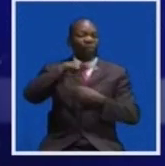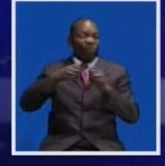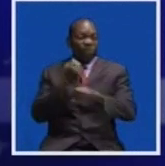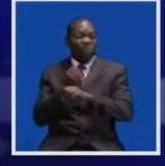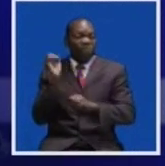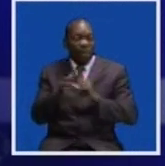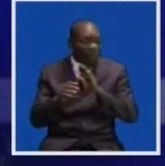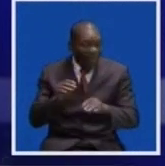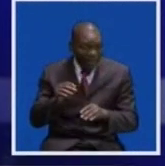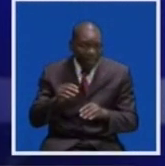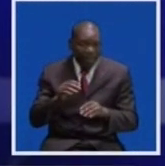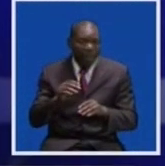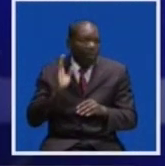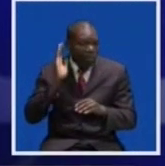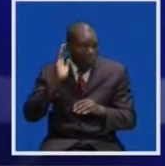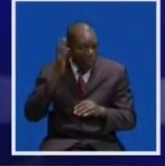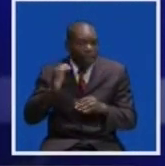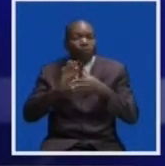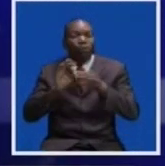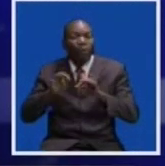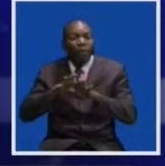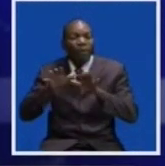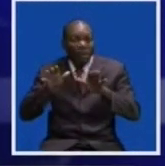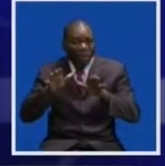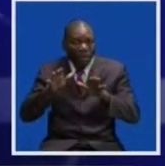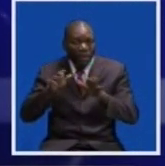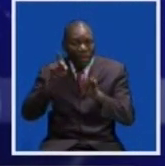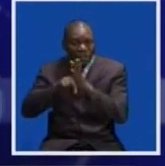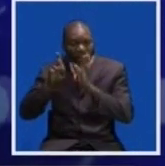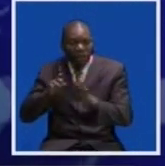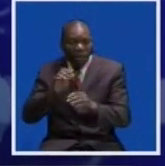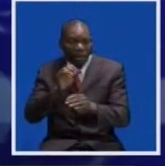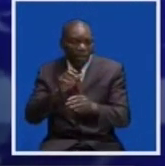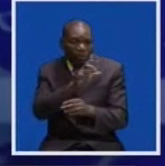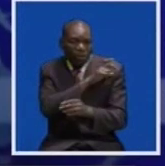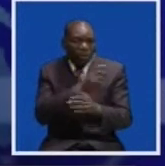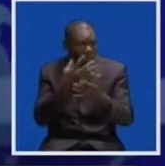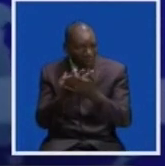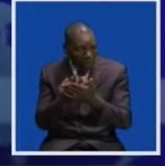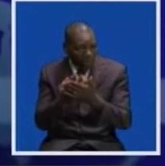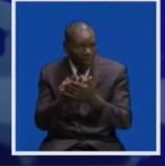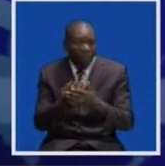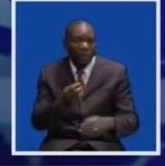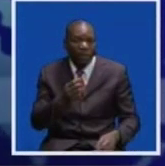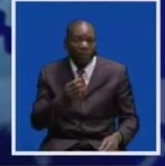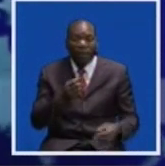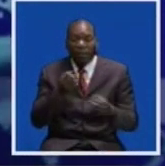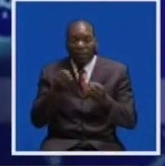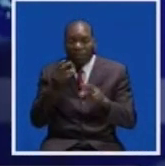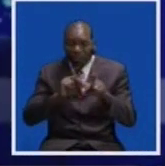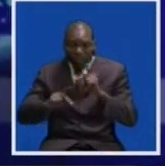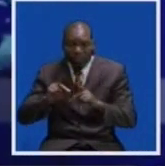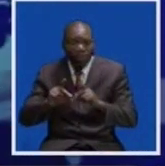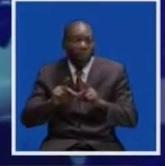ritual killers had been arrested by police. 15 residents, who include one woman, have been arrested and charged for routers' behaviour